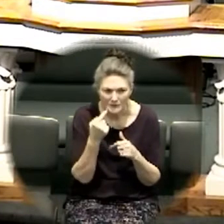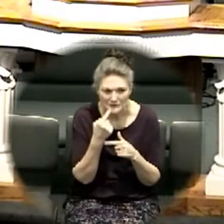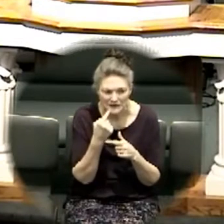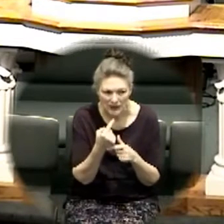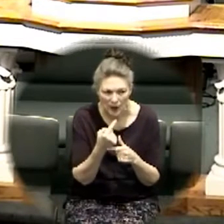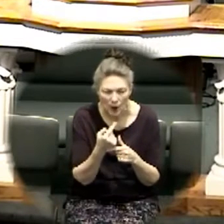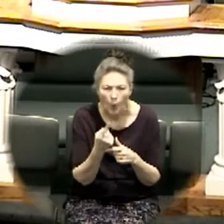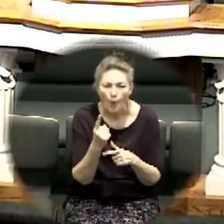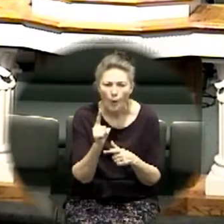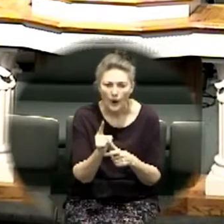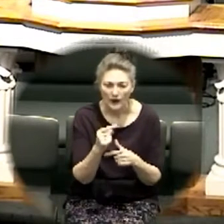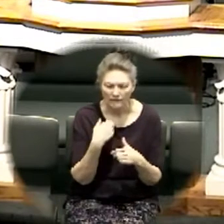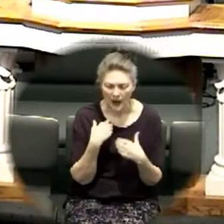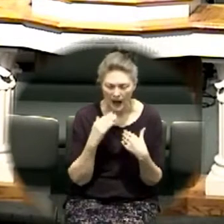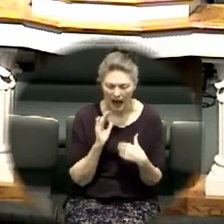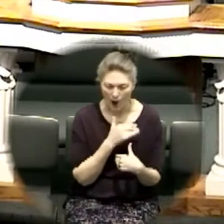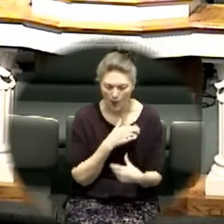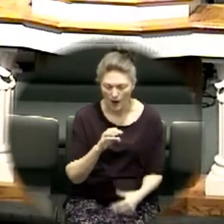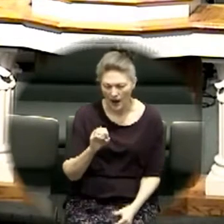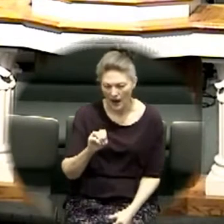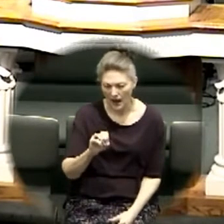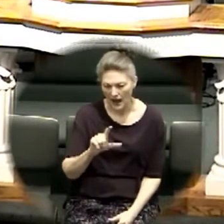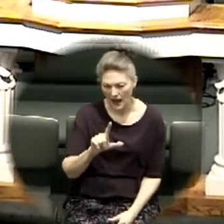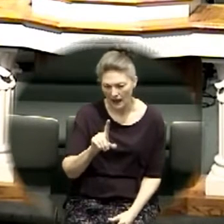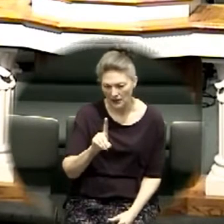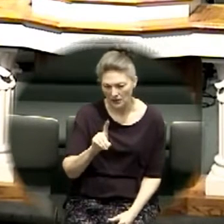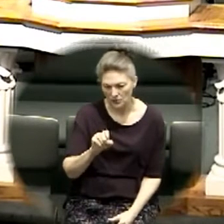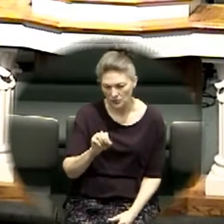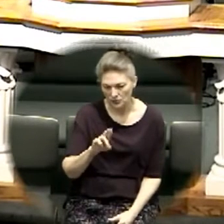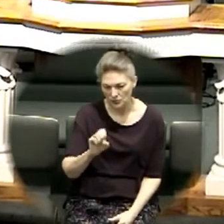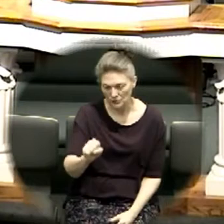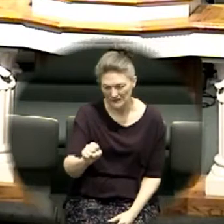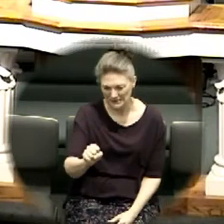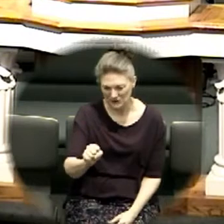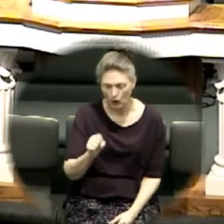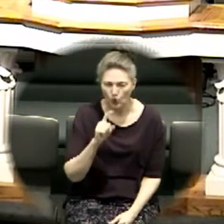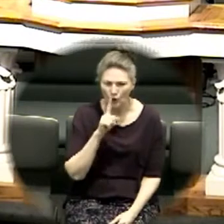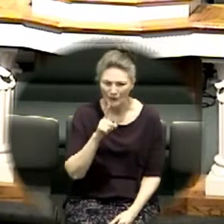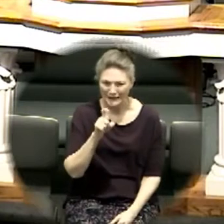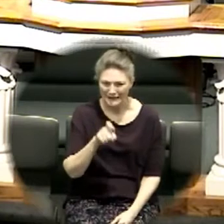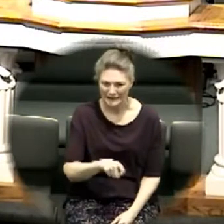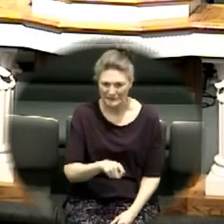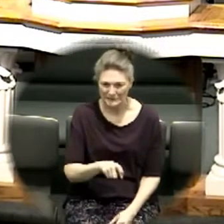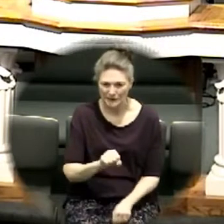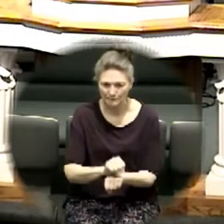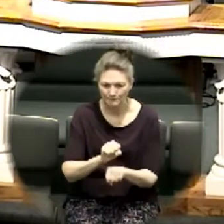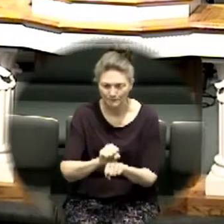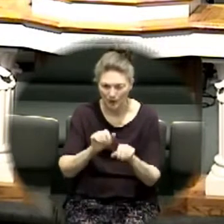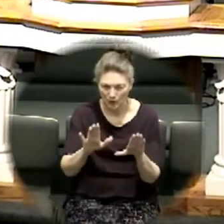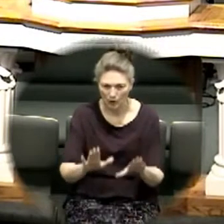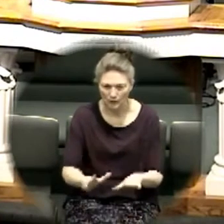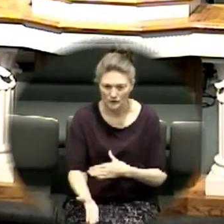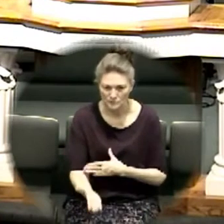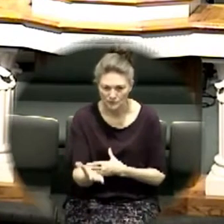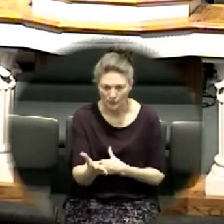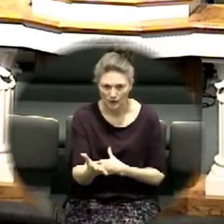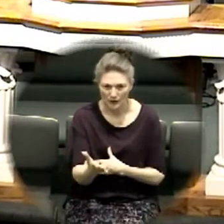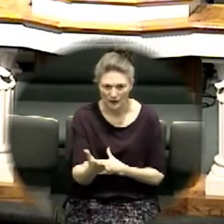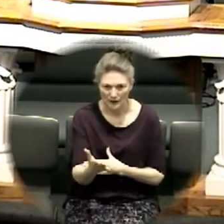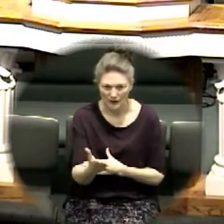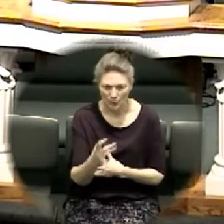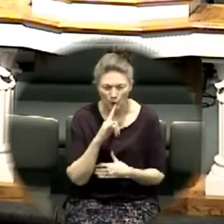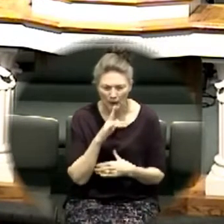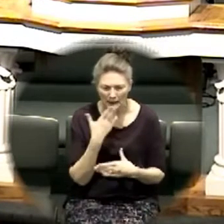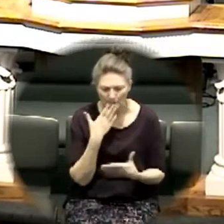say one of our elders uh he's in a desperate situation health-wise and we're asking if the church would come